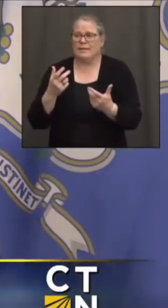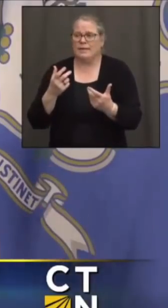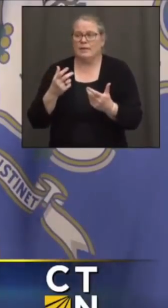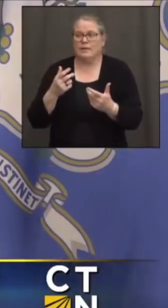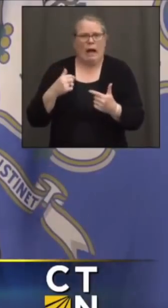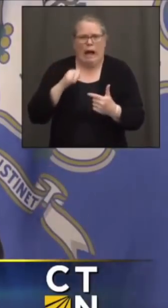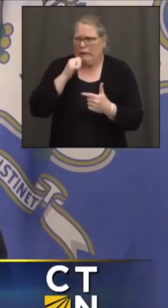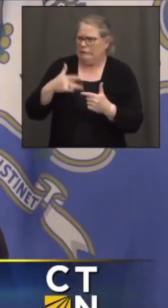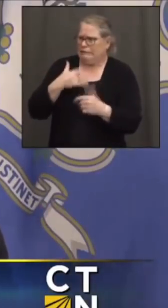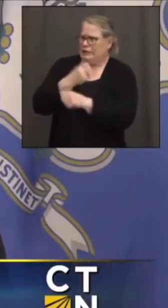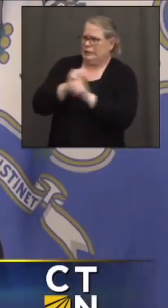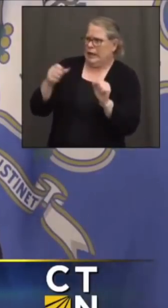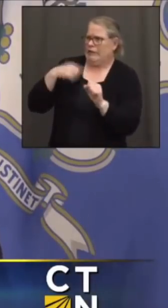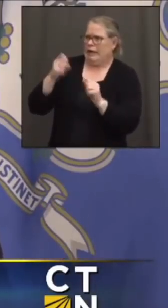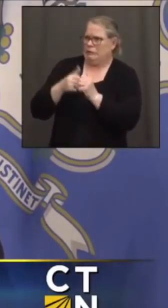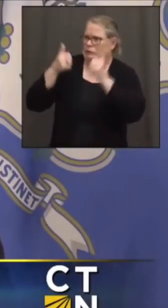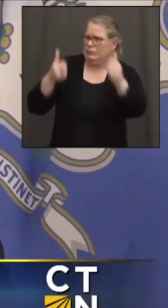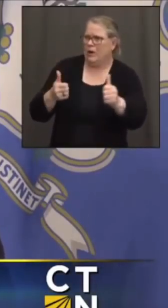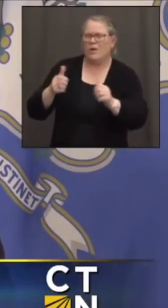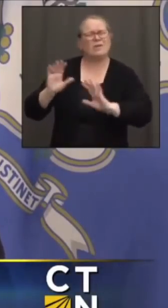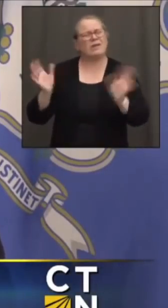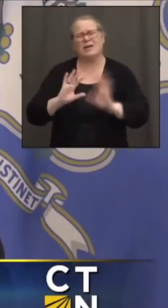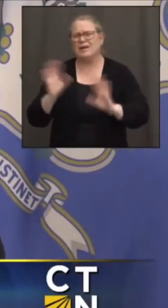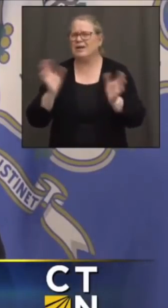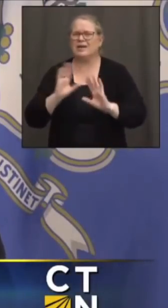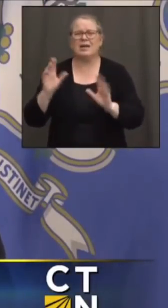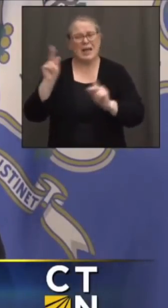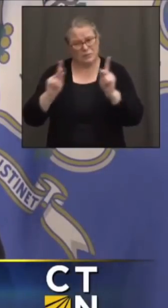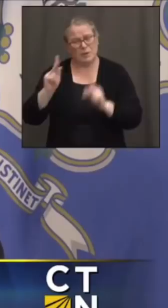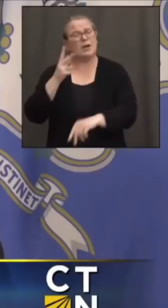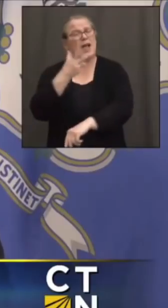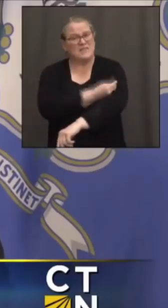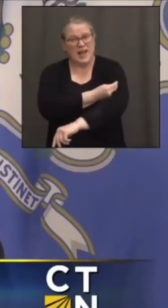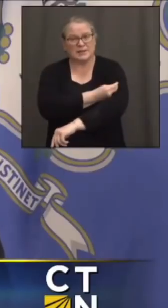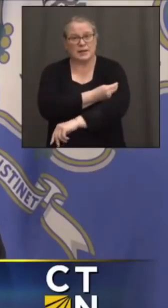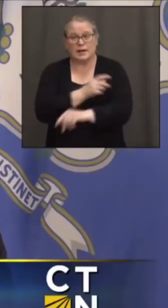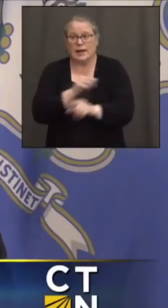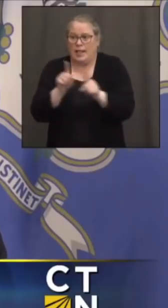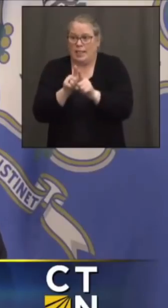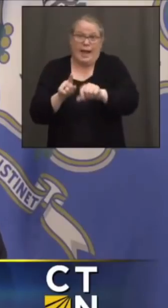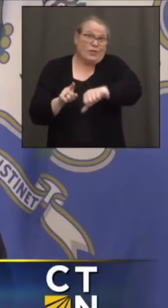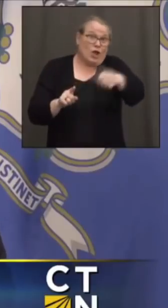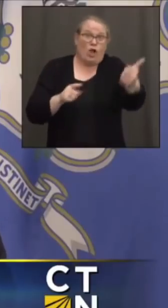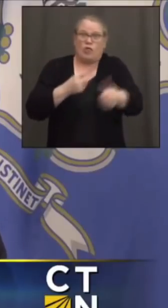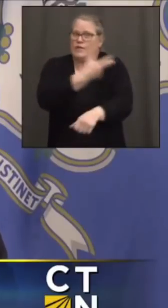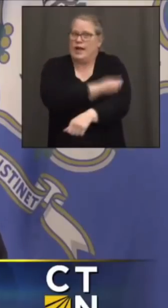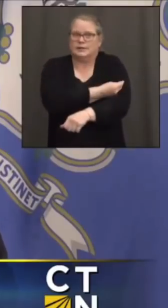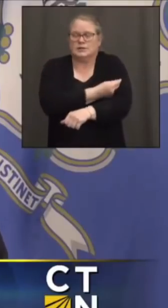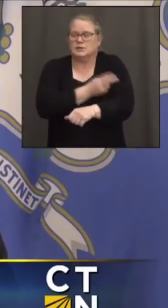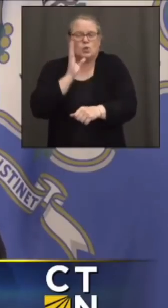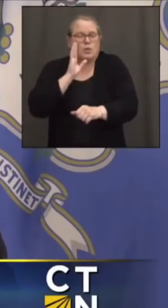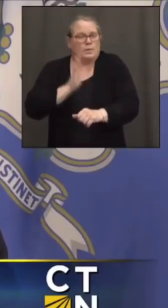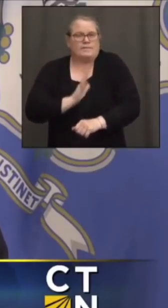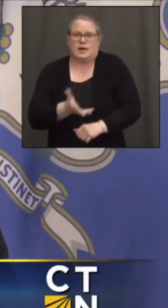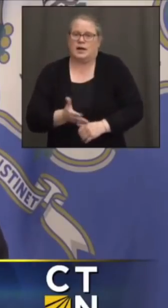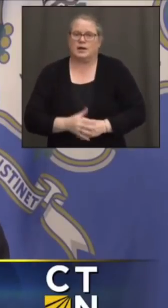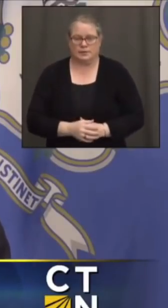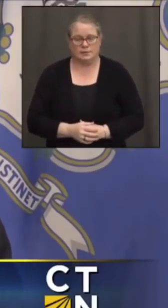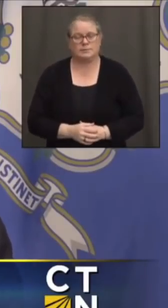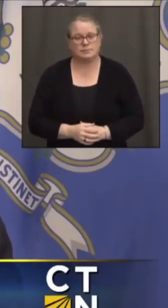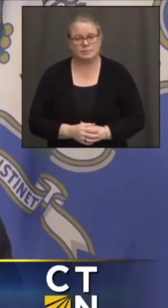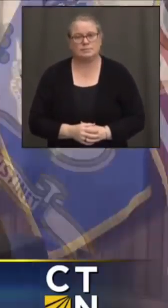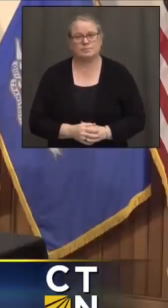safe, so you got to go remote learning, if people get vaccinated like they do for all the other vaccines, we're going to be in very good shape.